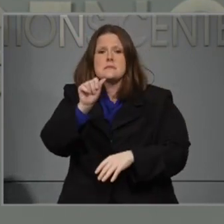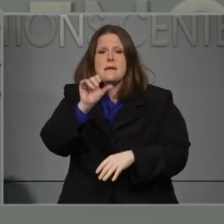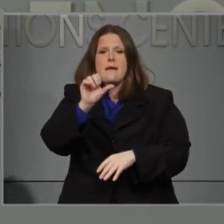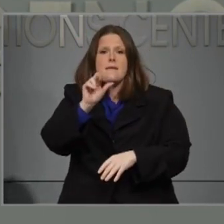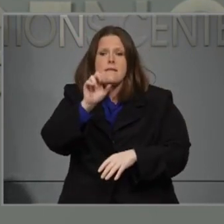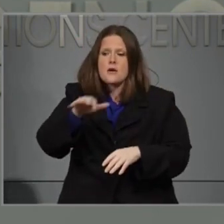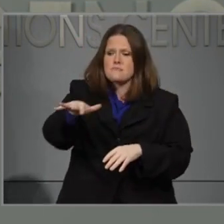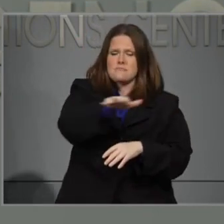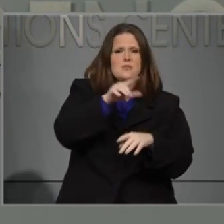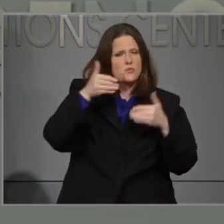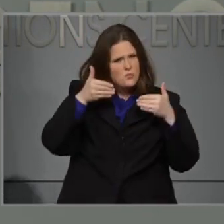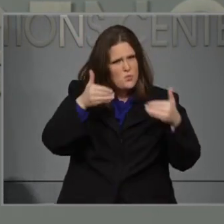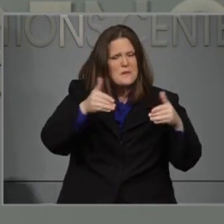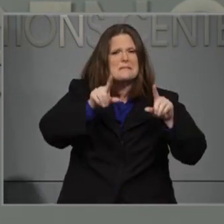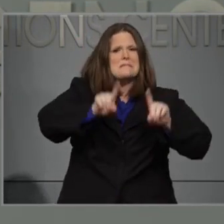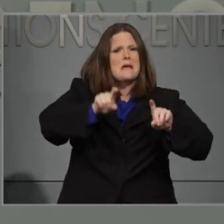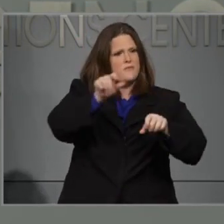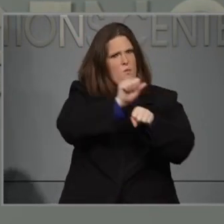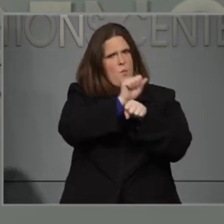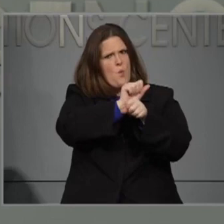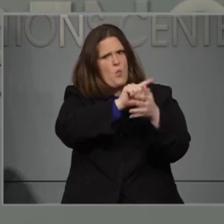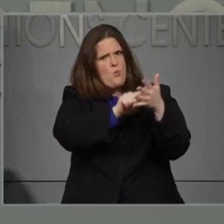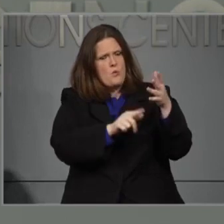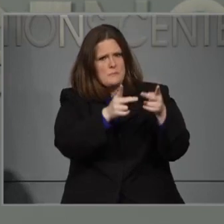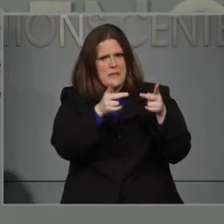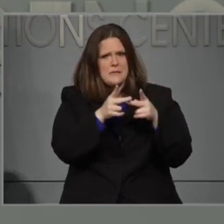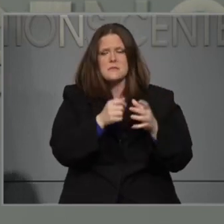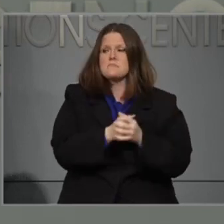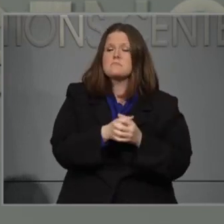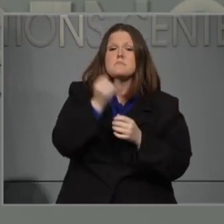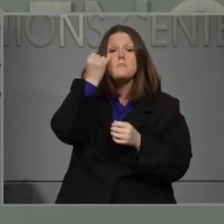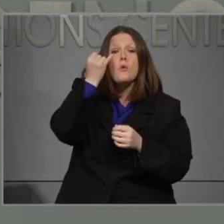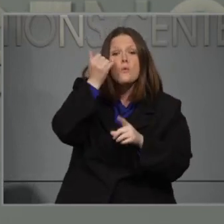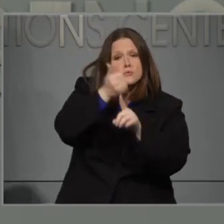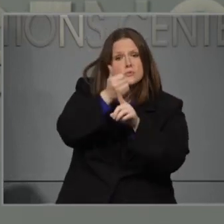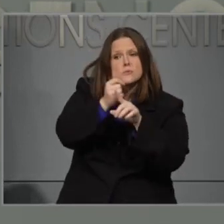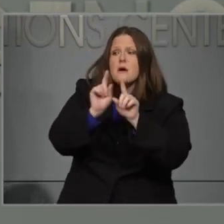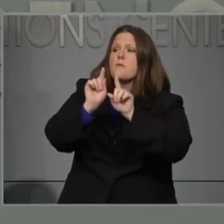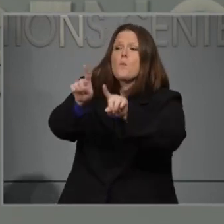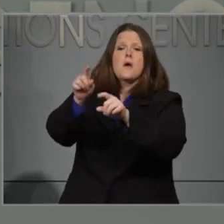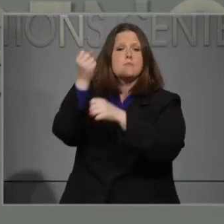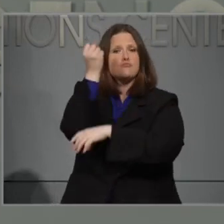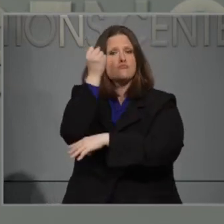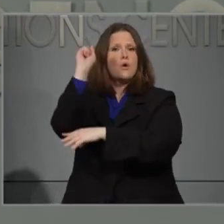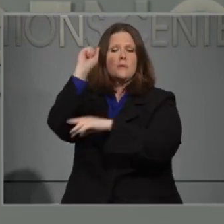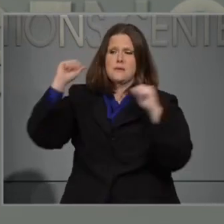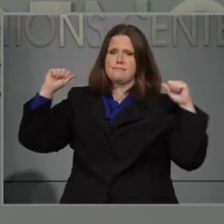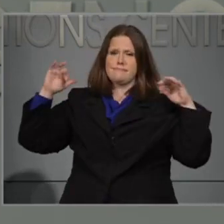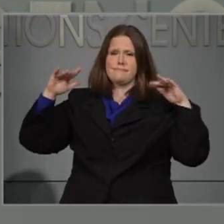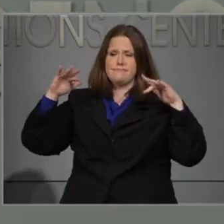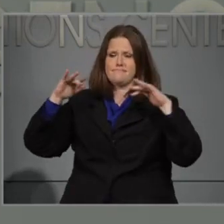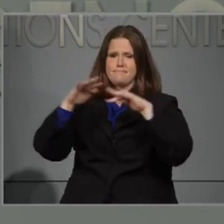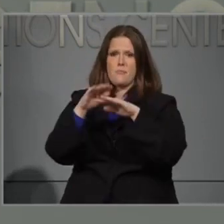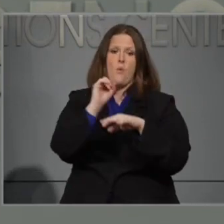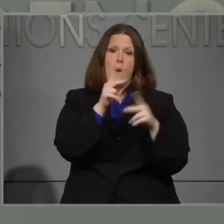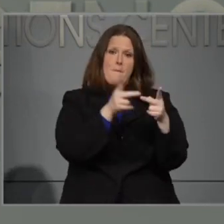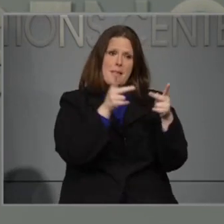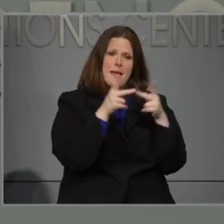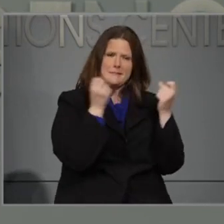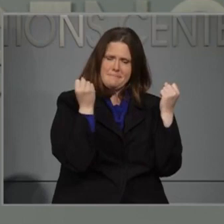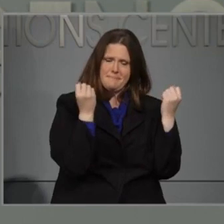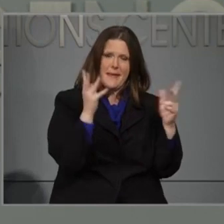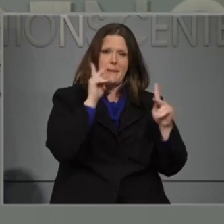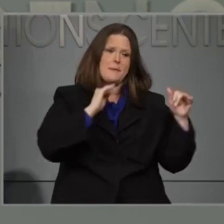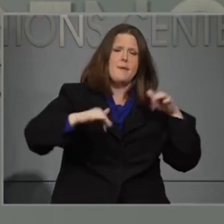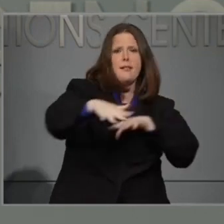who has attended a mass gathering, including a protest, should get tested. If you're not sure if you should get tested, you can visit